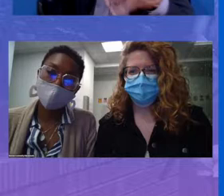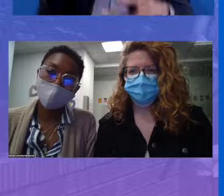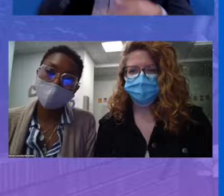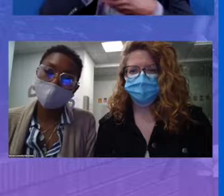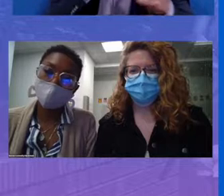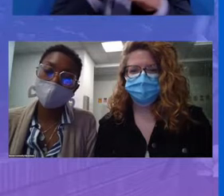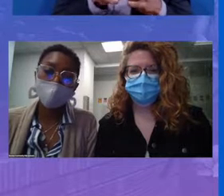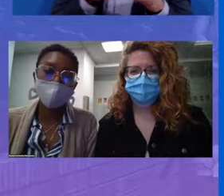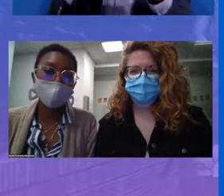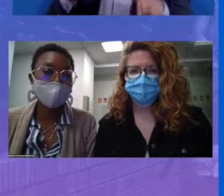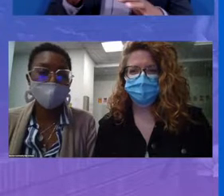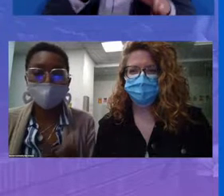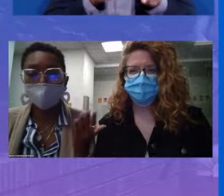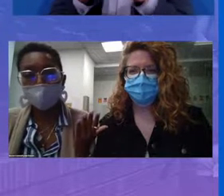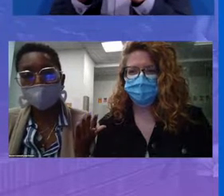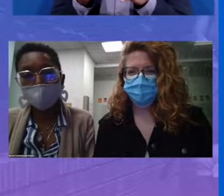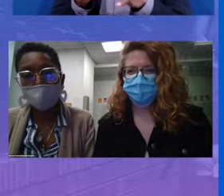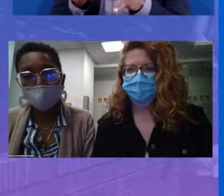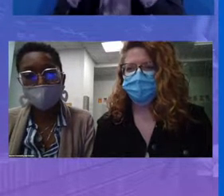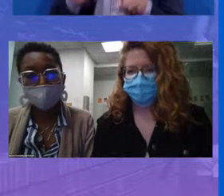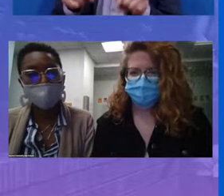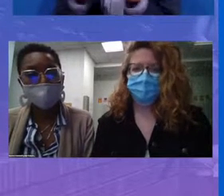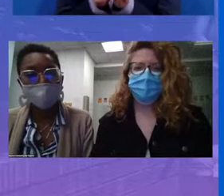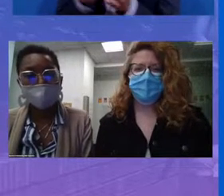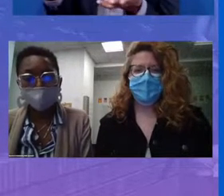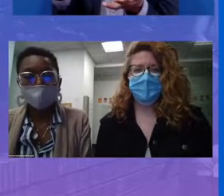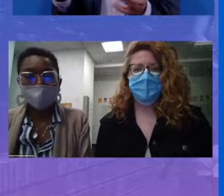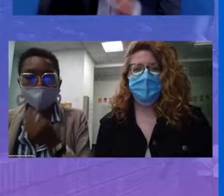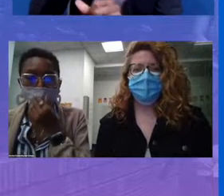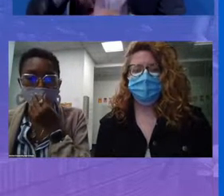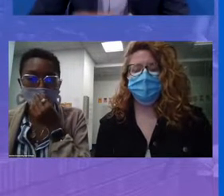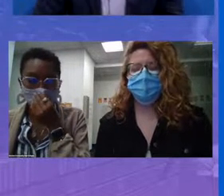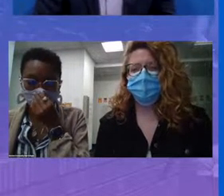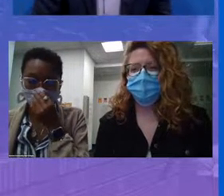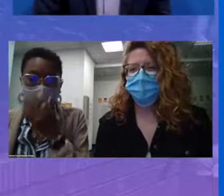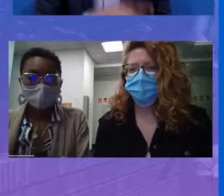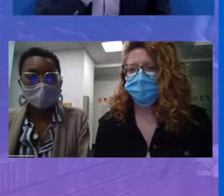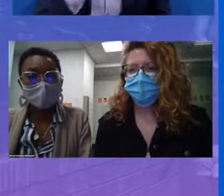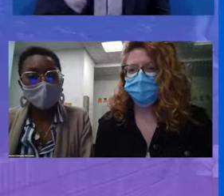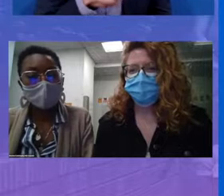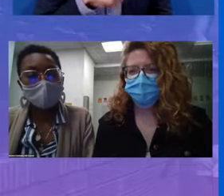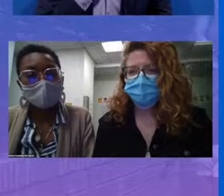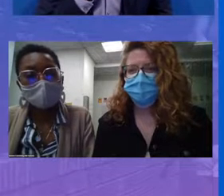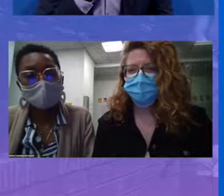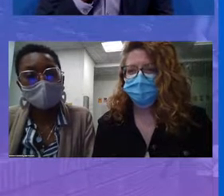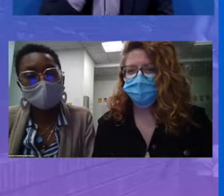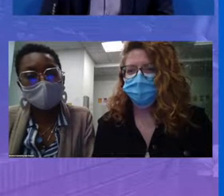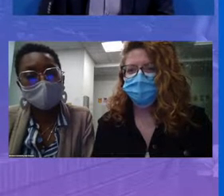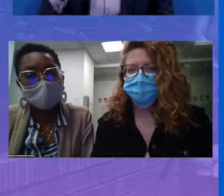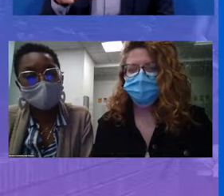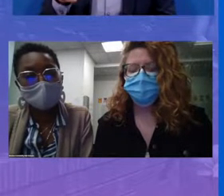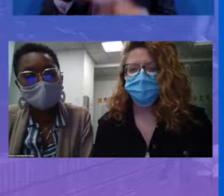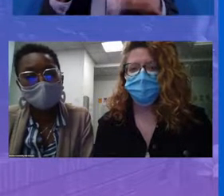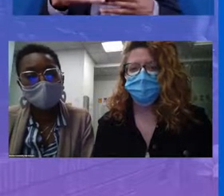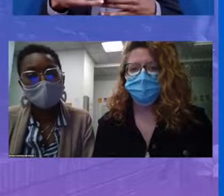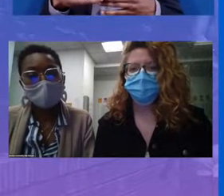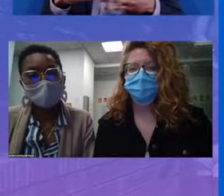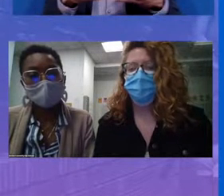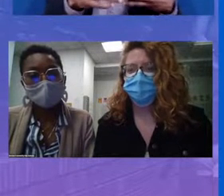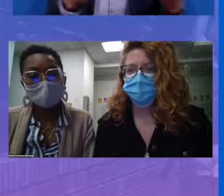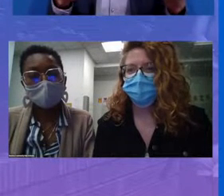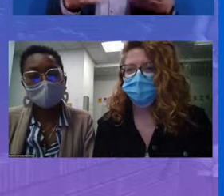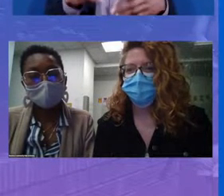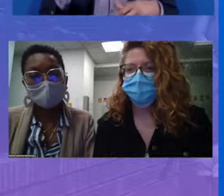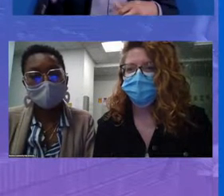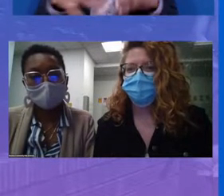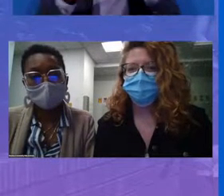Boston Community Hub School Coordinators with the YMCA of Greater Boston. And we're really proud of this equity-driven process and the fact that our